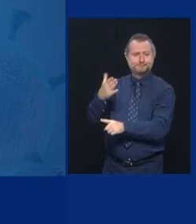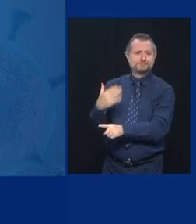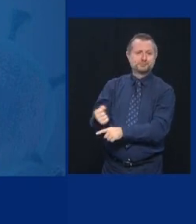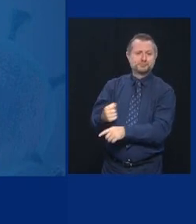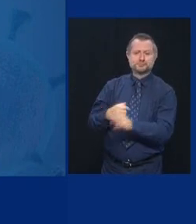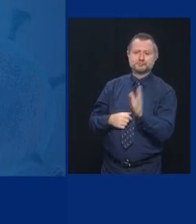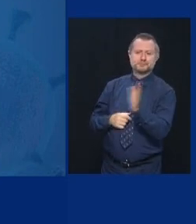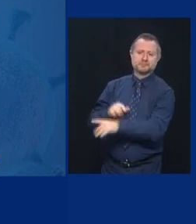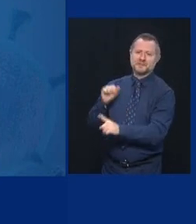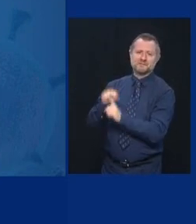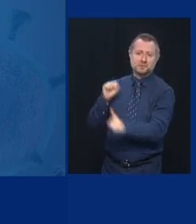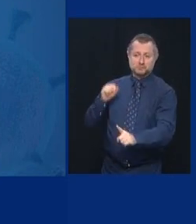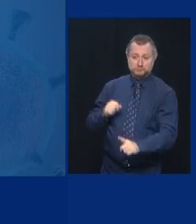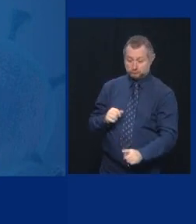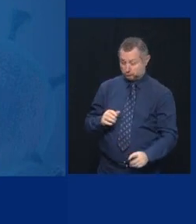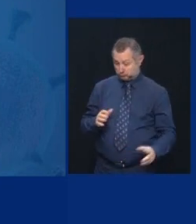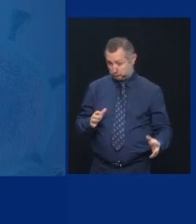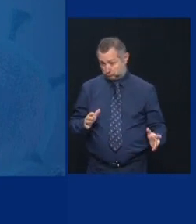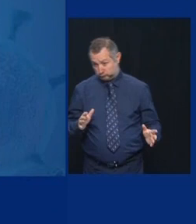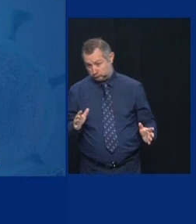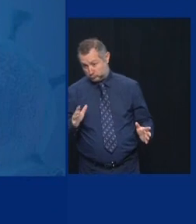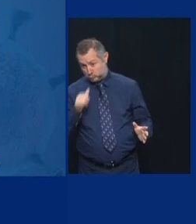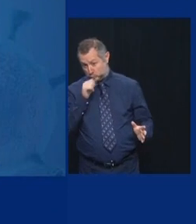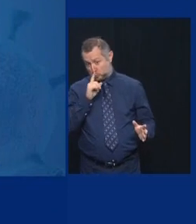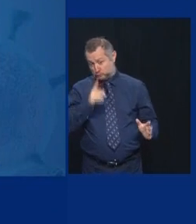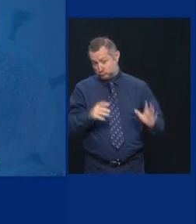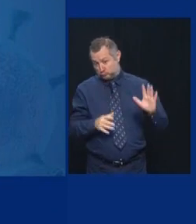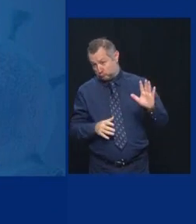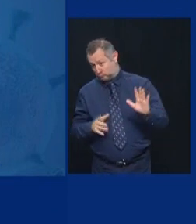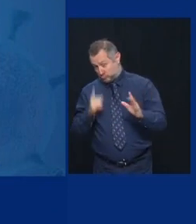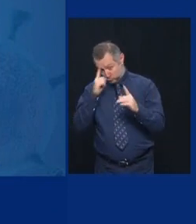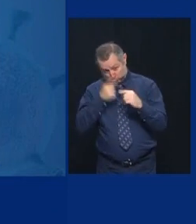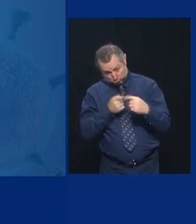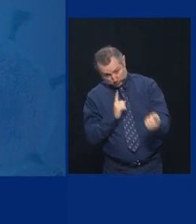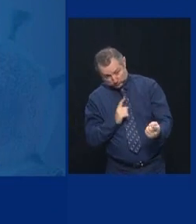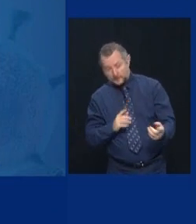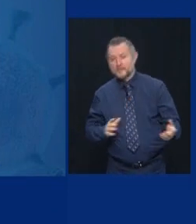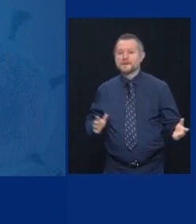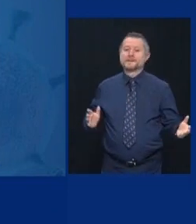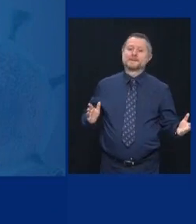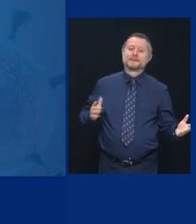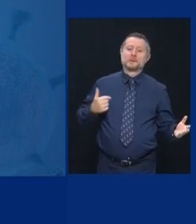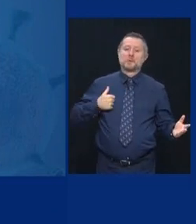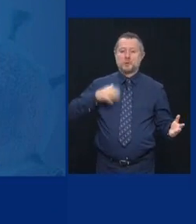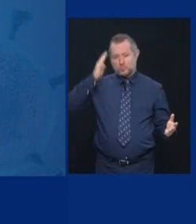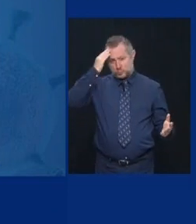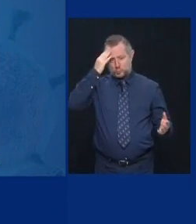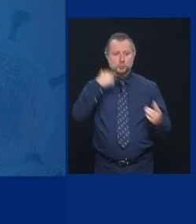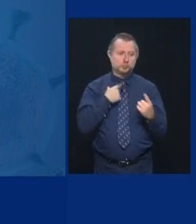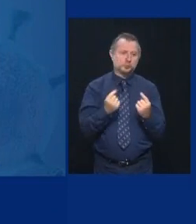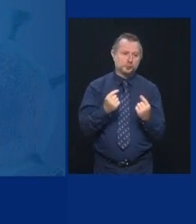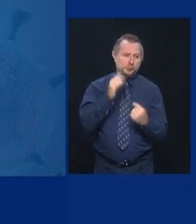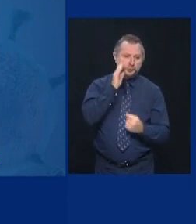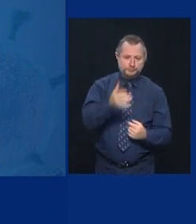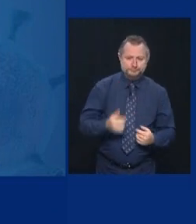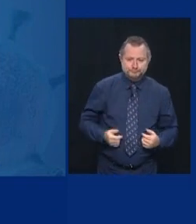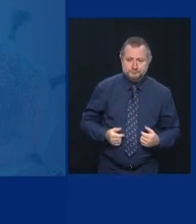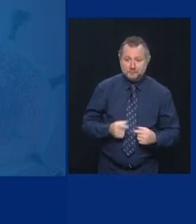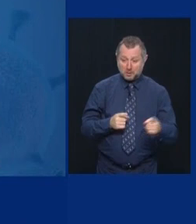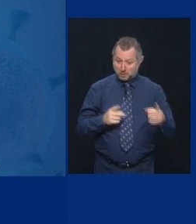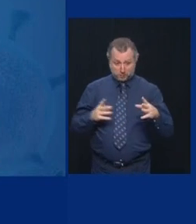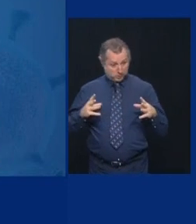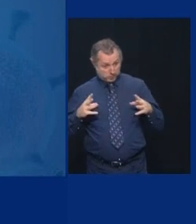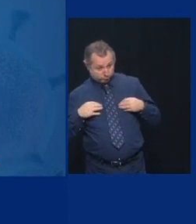But if they don't agree, then the state will take action. If they do agree and